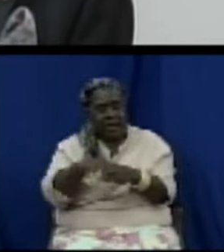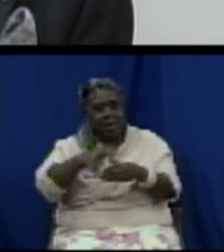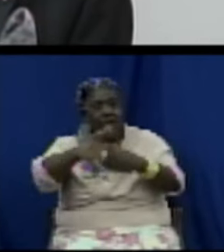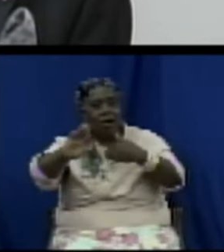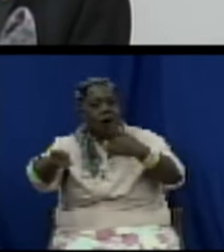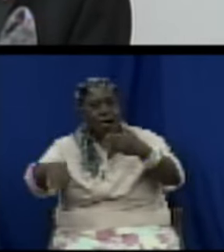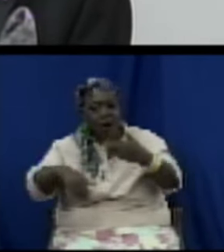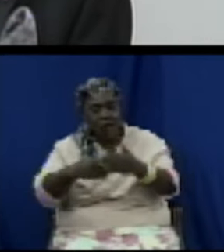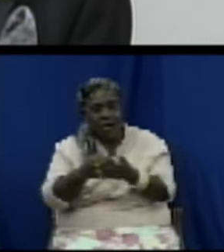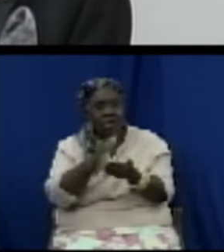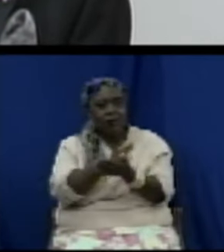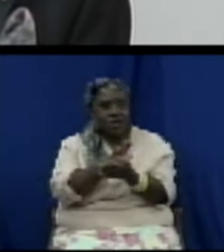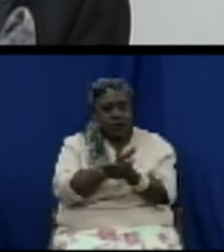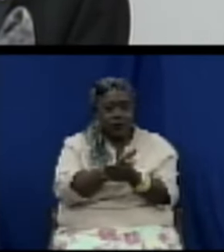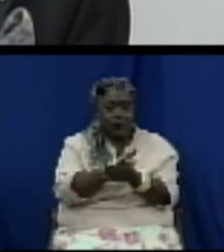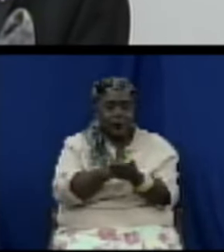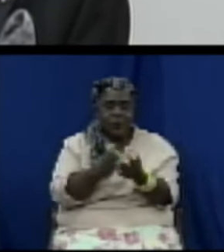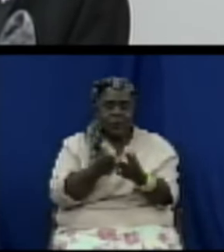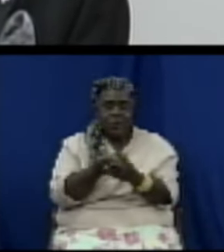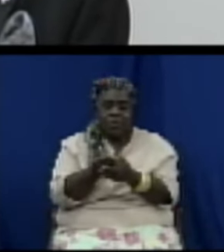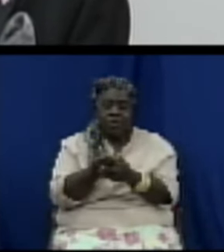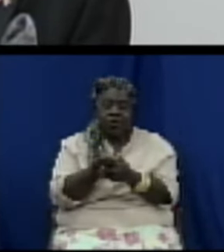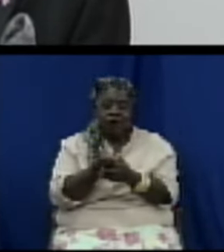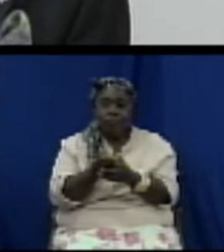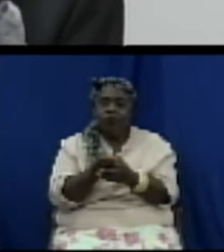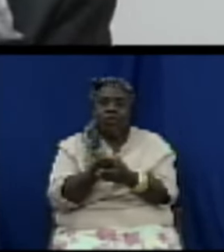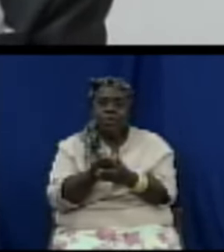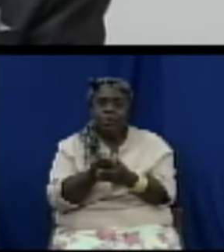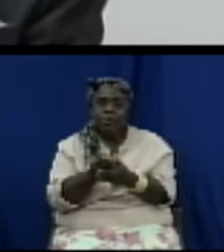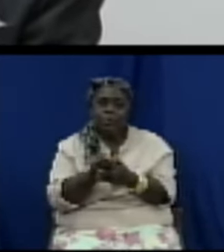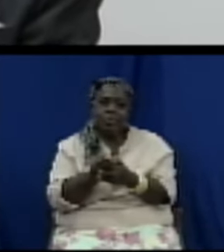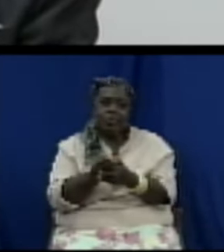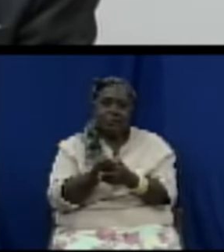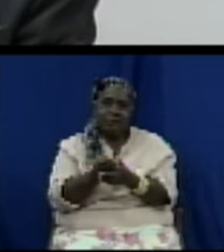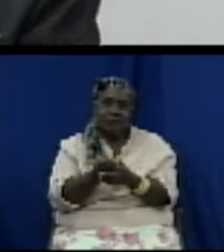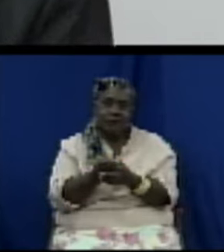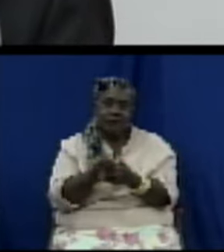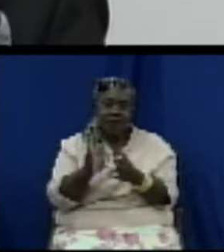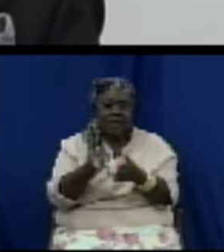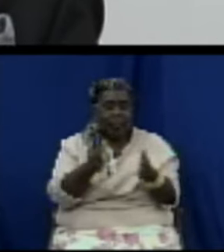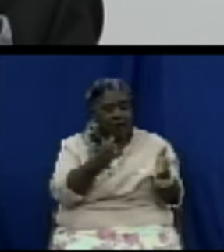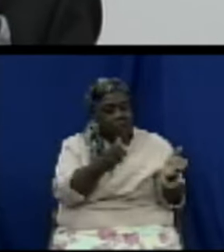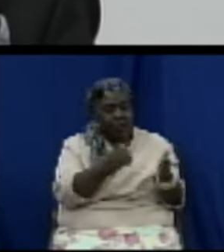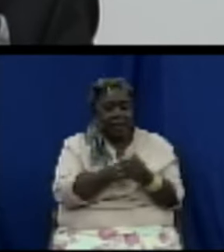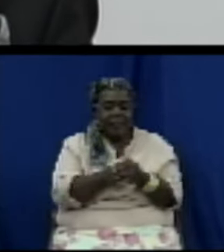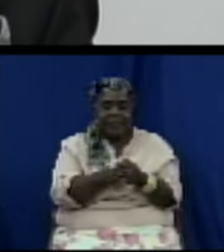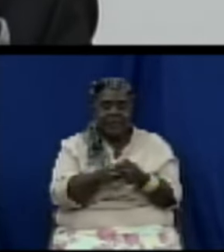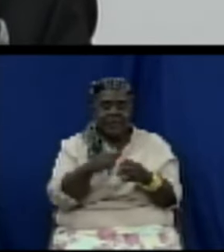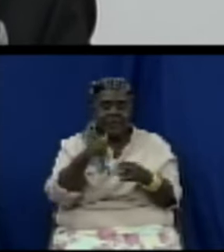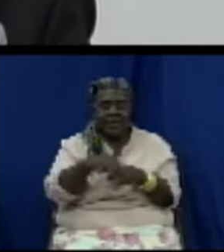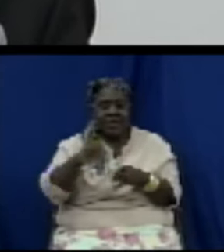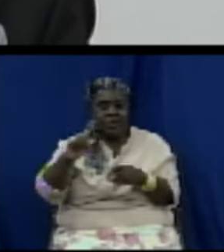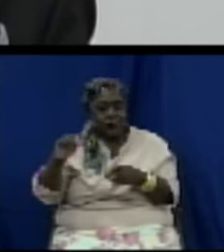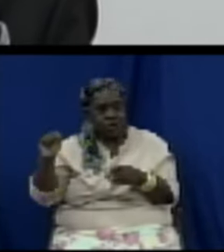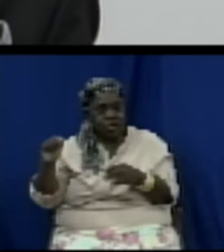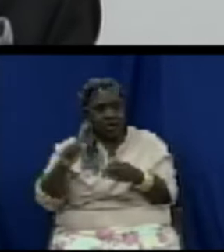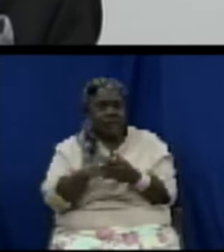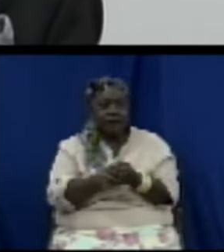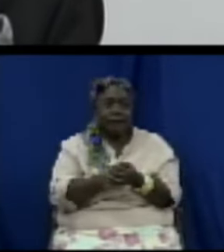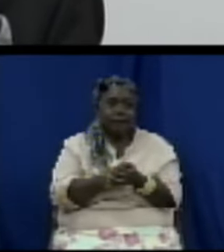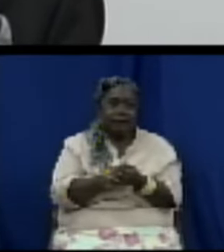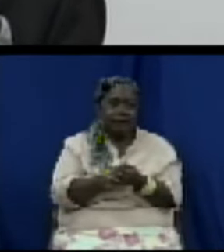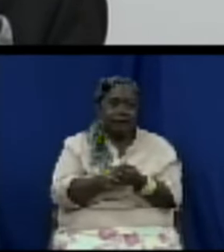plans vetted by the social studies curriculum and coordinators